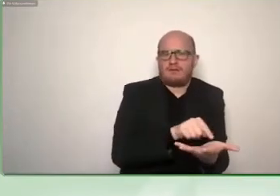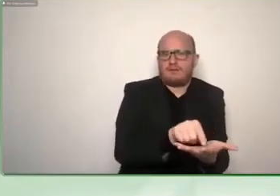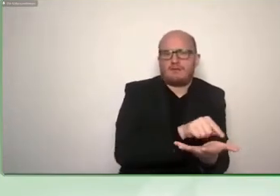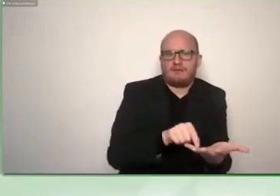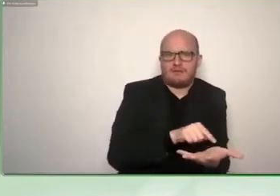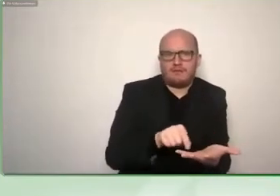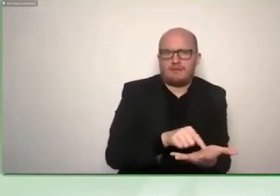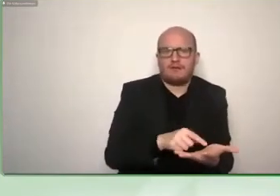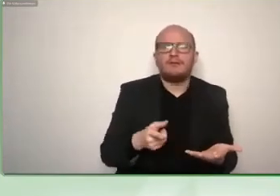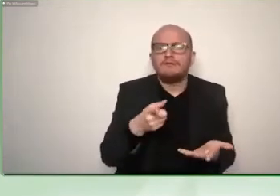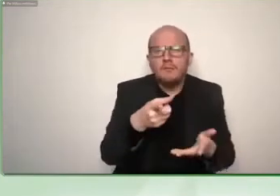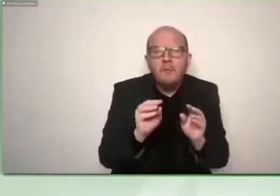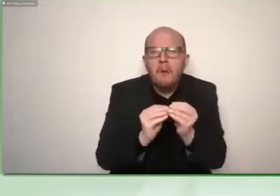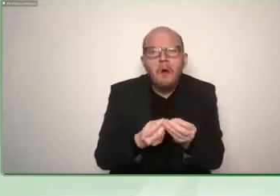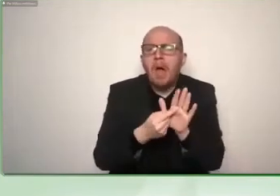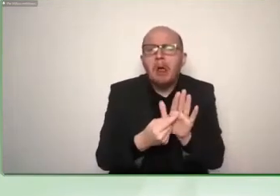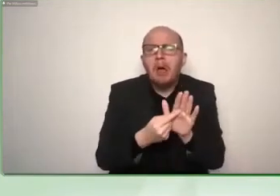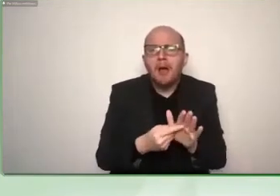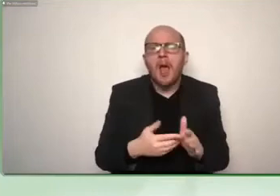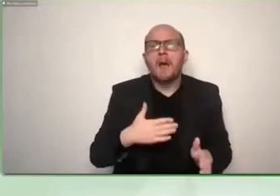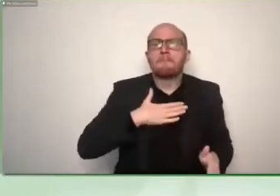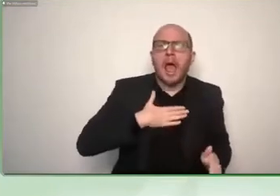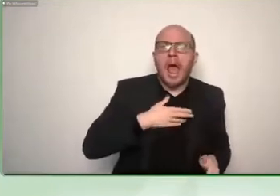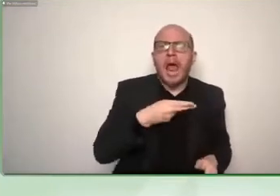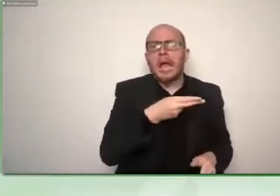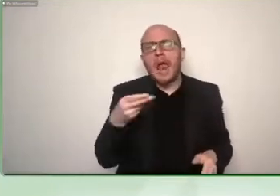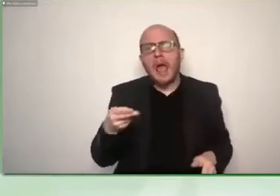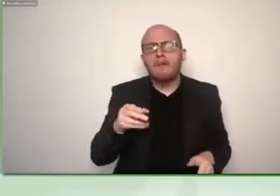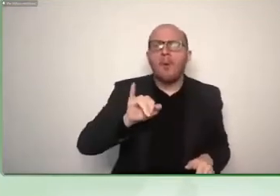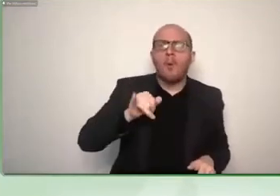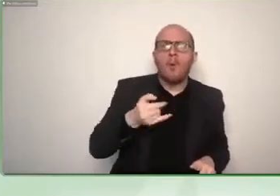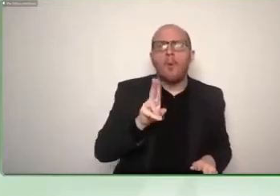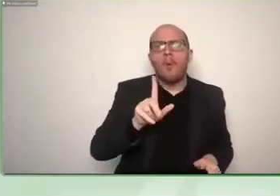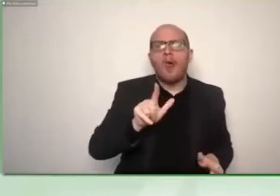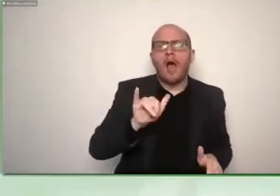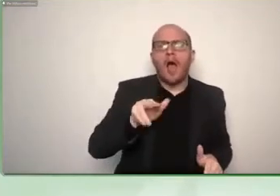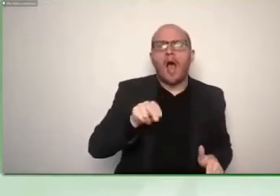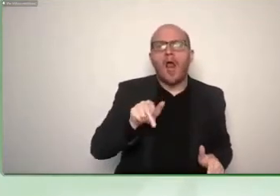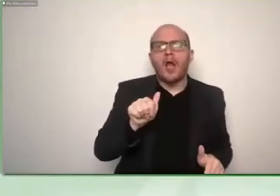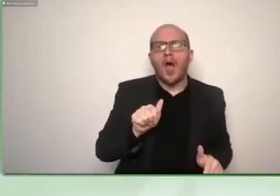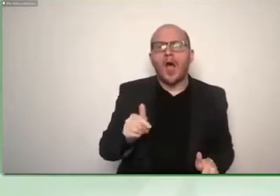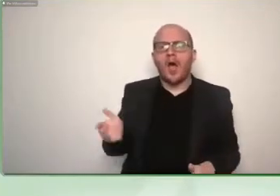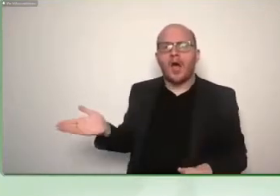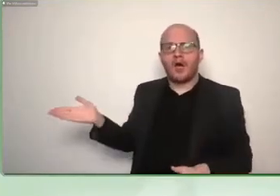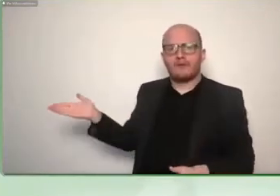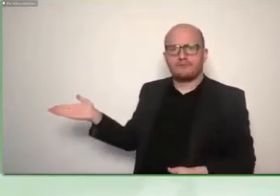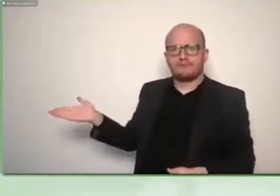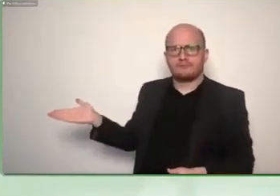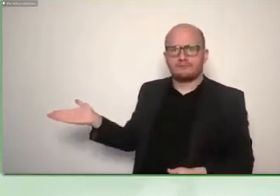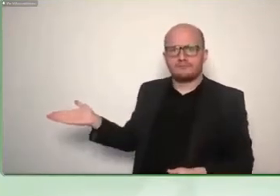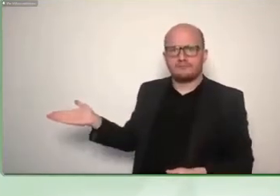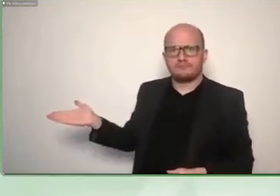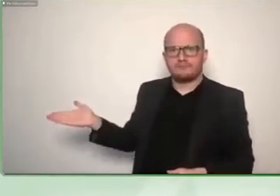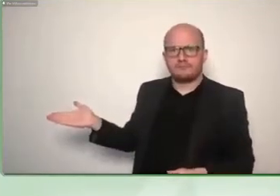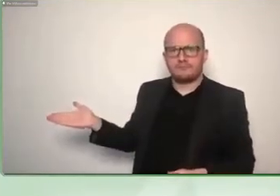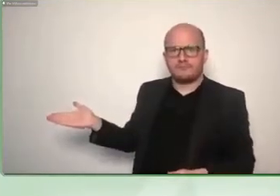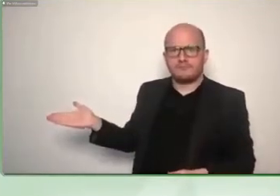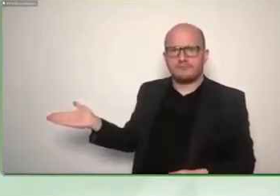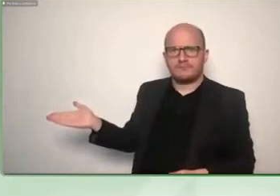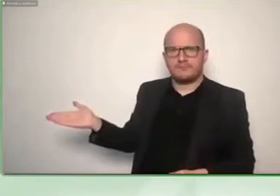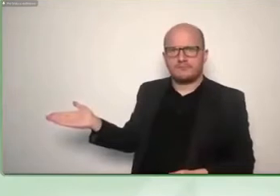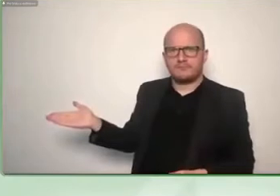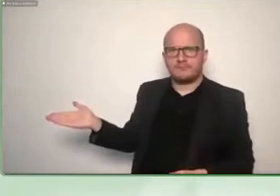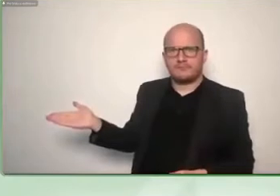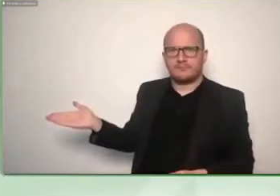in lorman so um m y n a